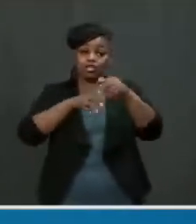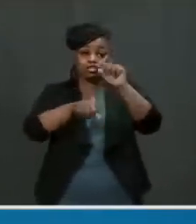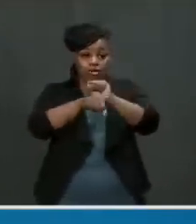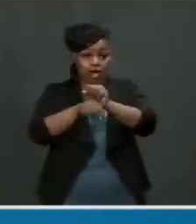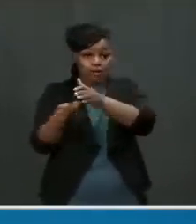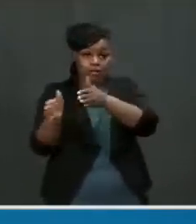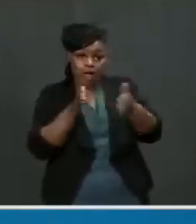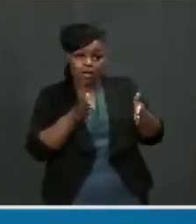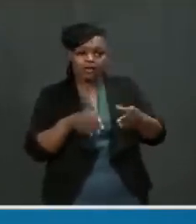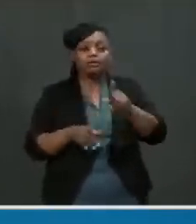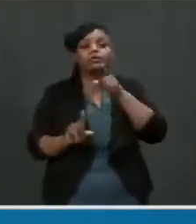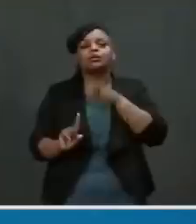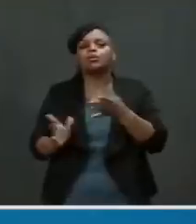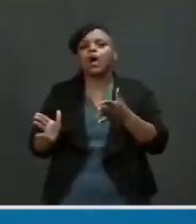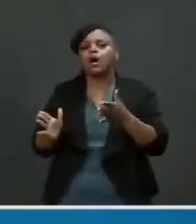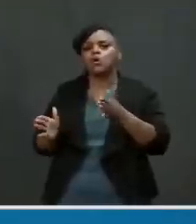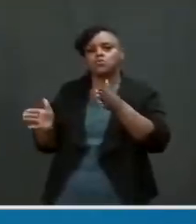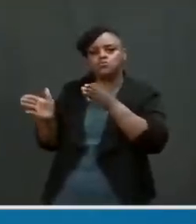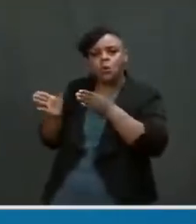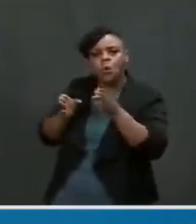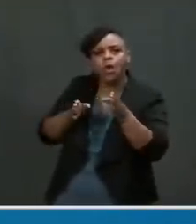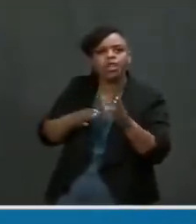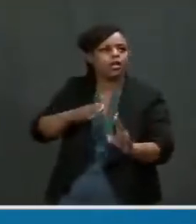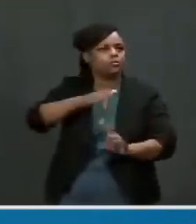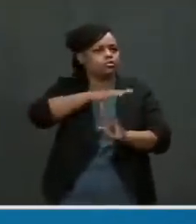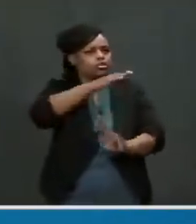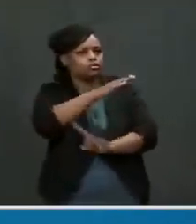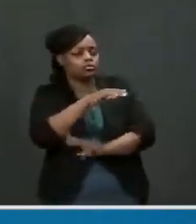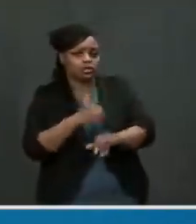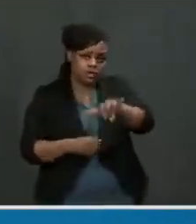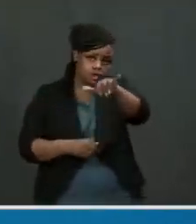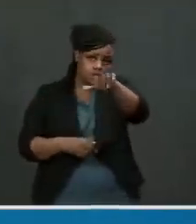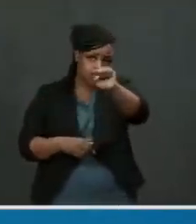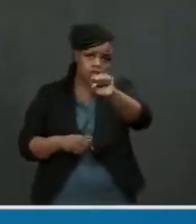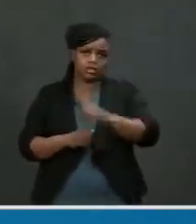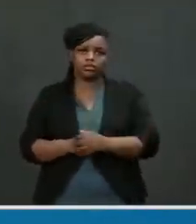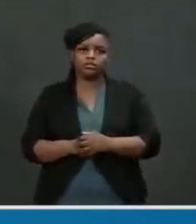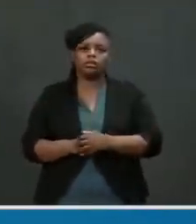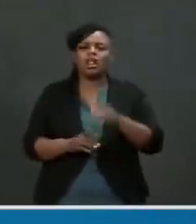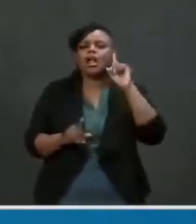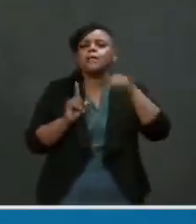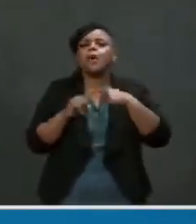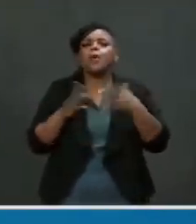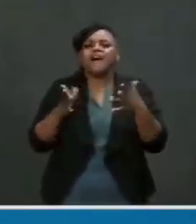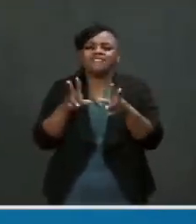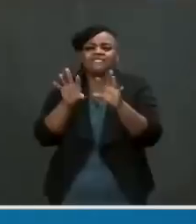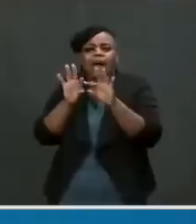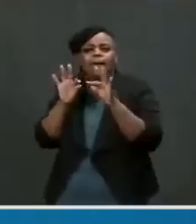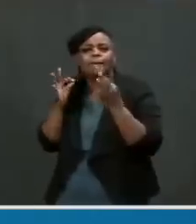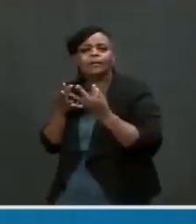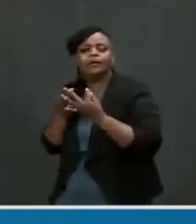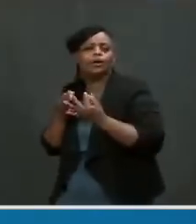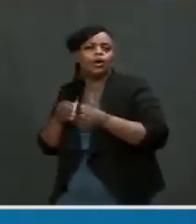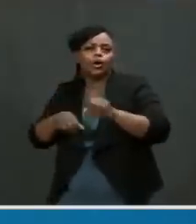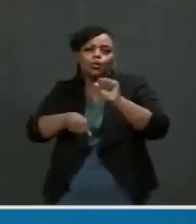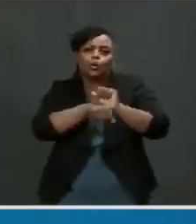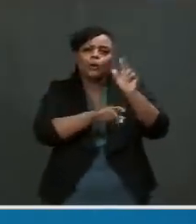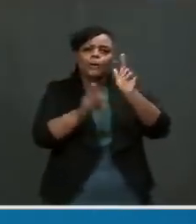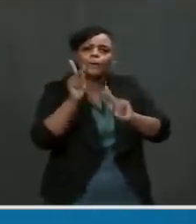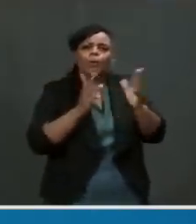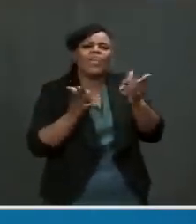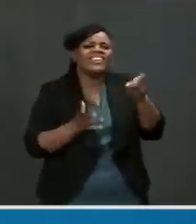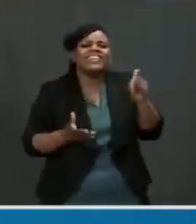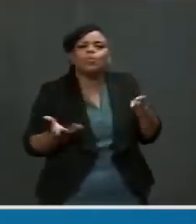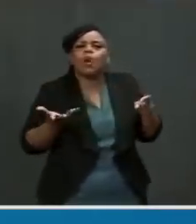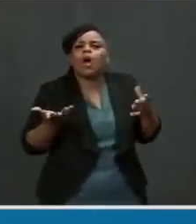and bridges and thinking about what families and working people need to get to work. But it's also about